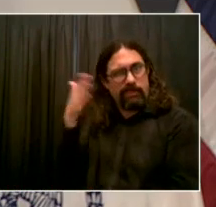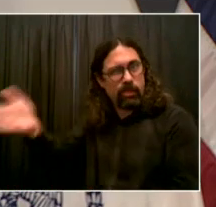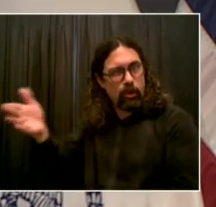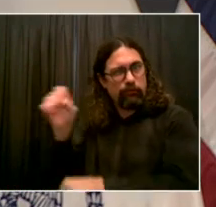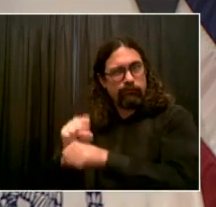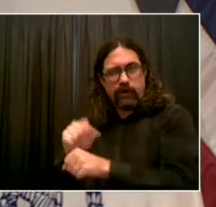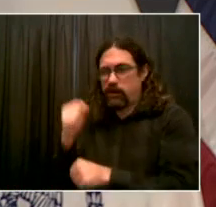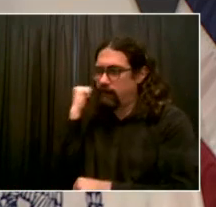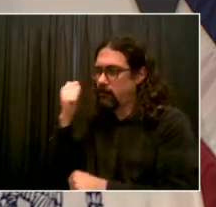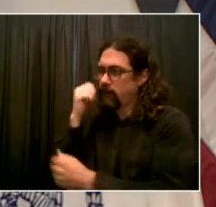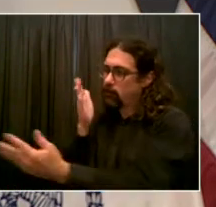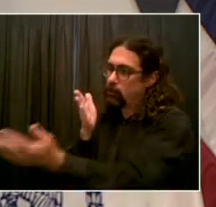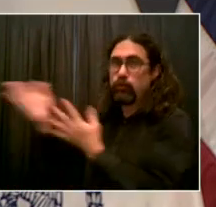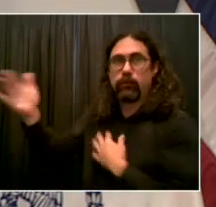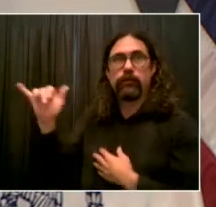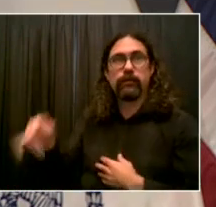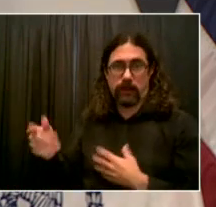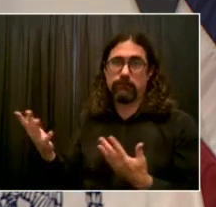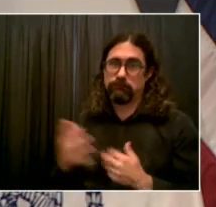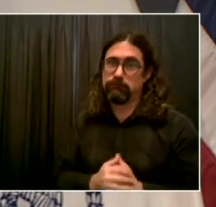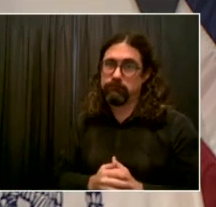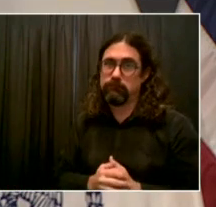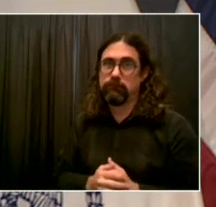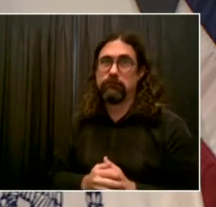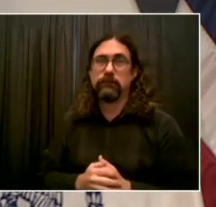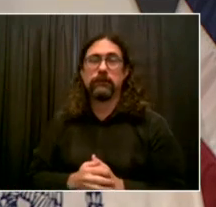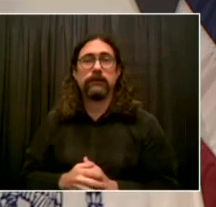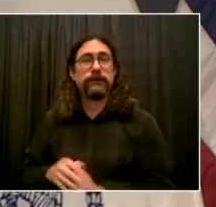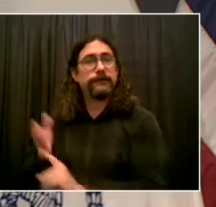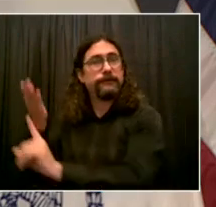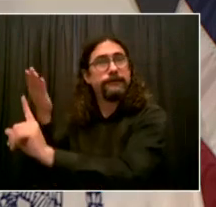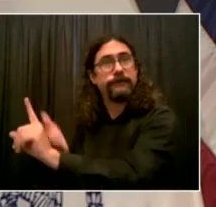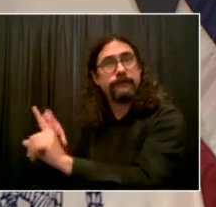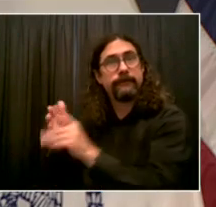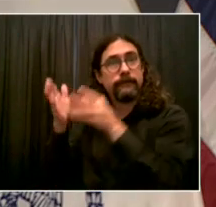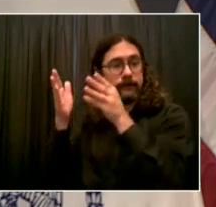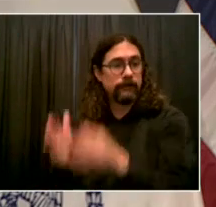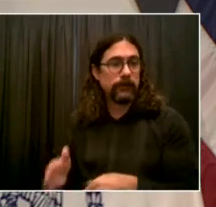line, I want you to hear from Maisa Alam.